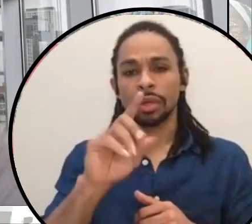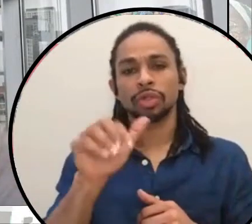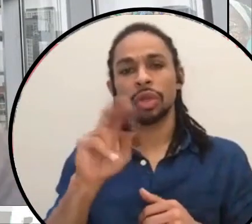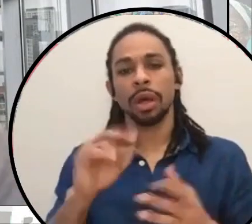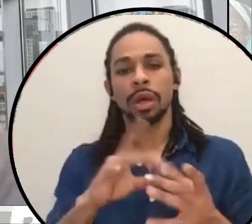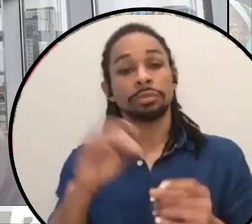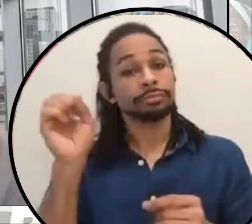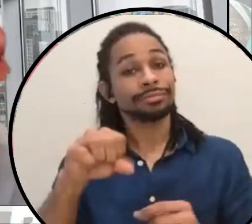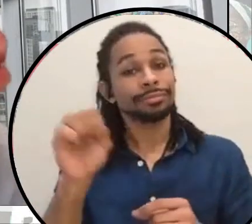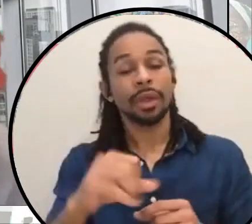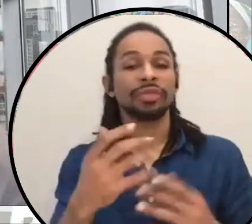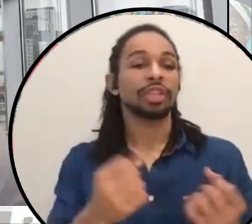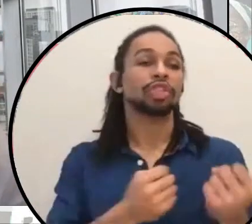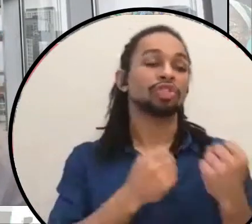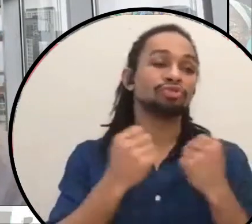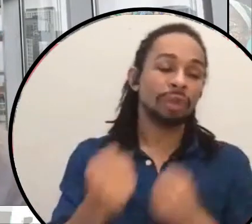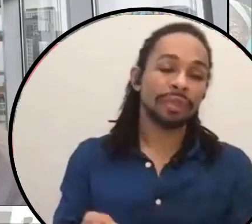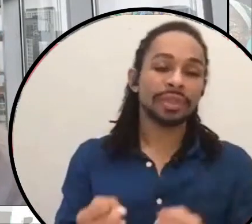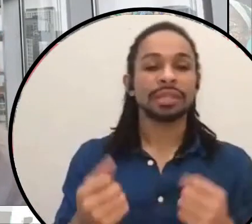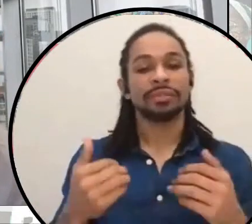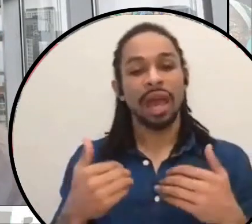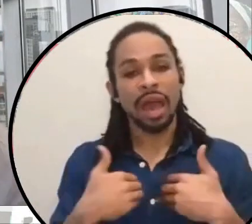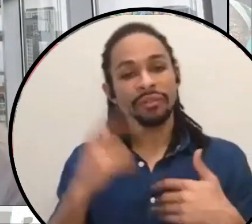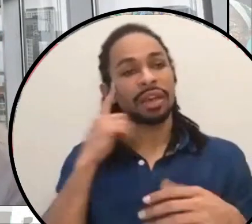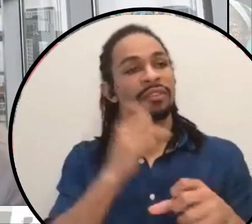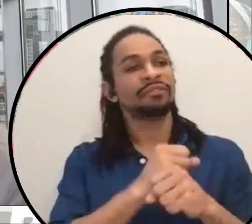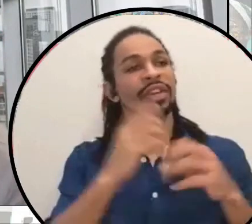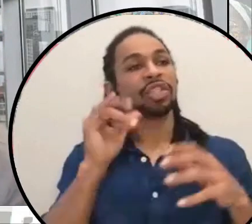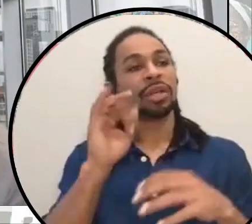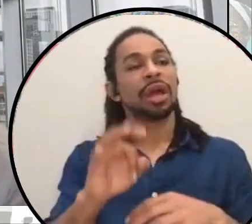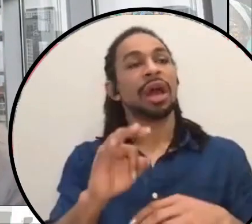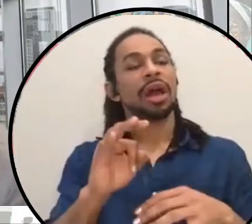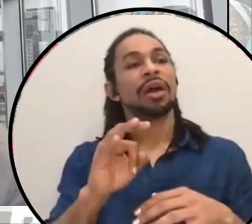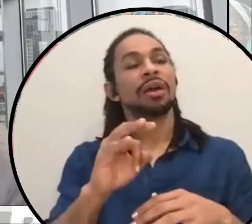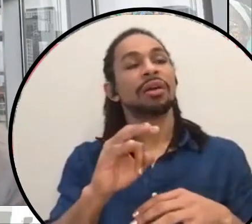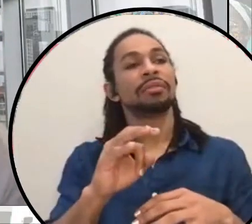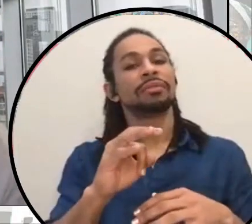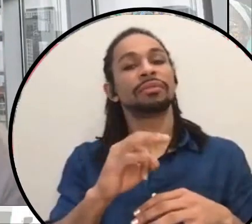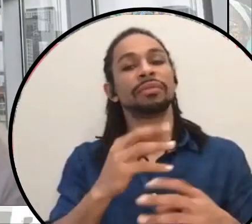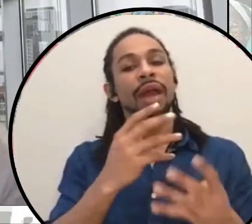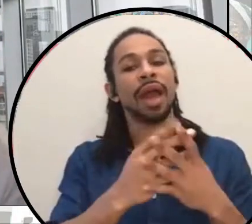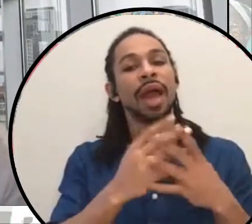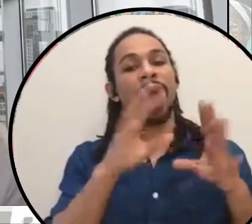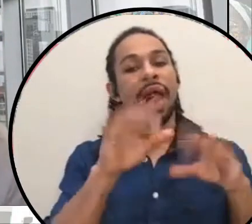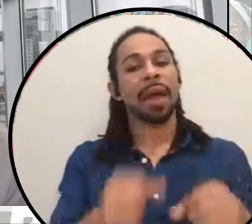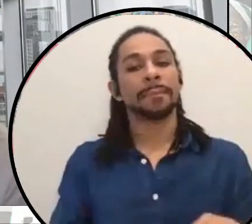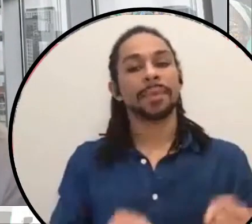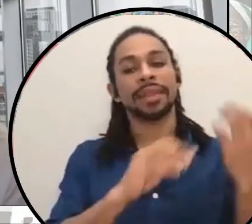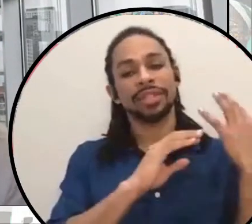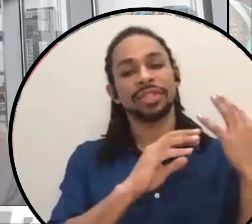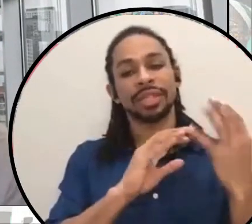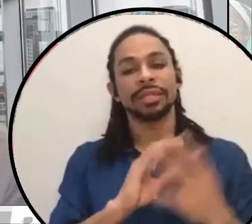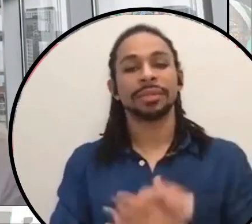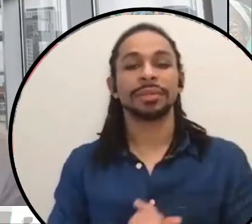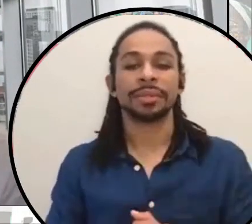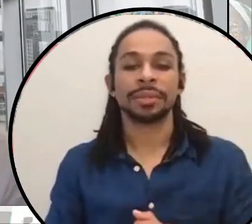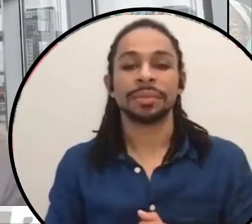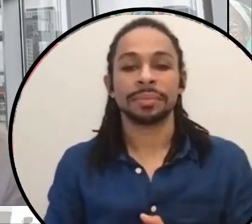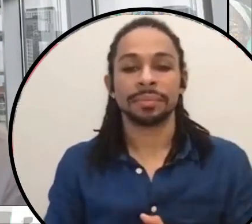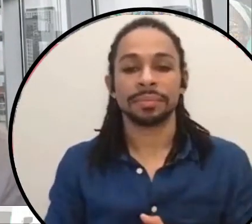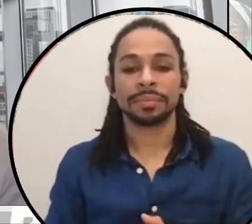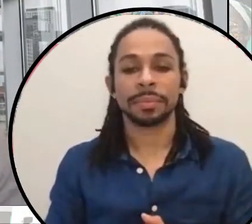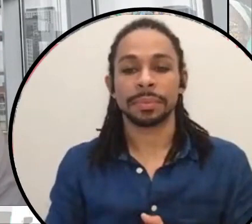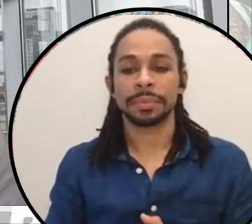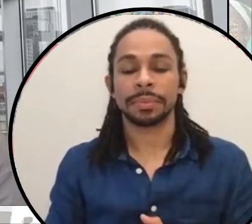the strengths of having a vision of abolition? Sorry, had questions, so I'll put it in the chat.